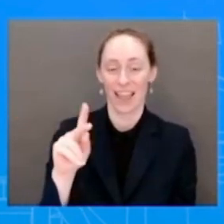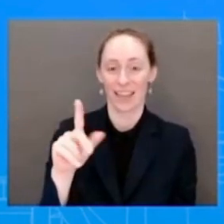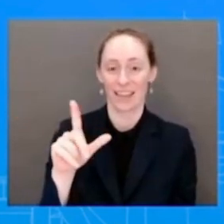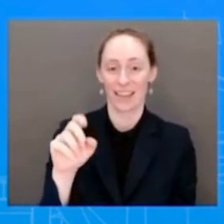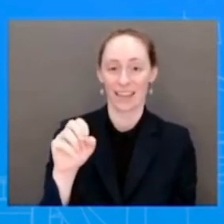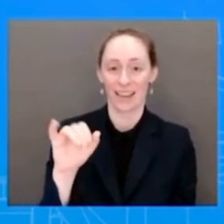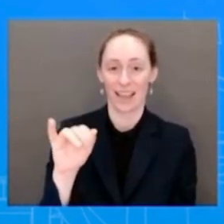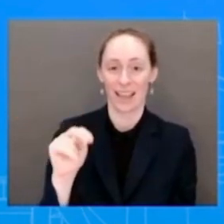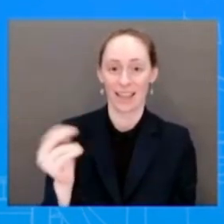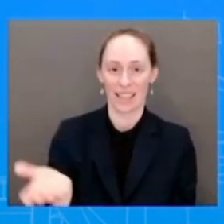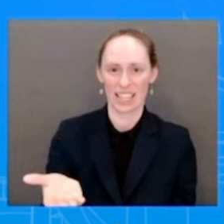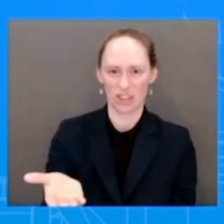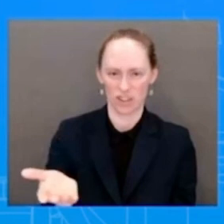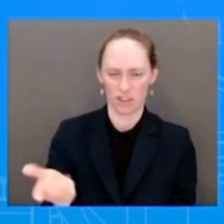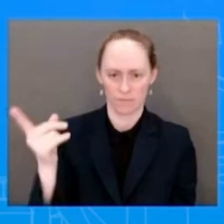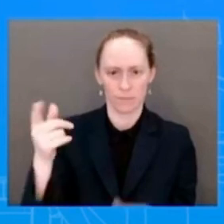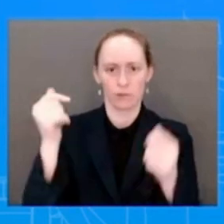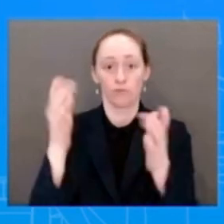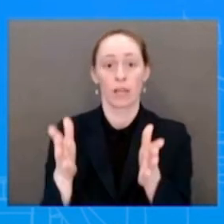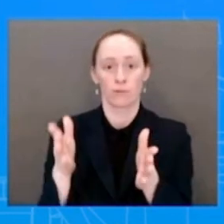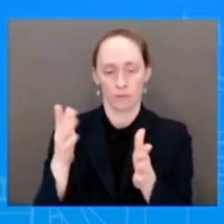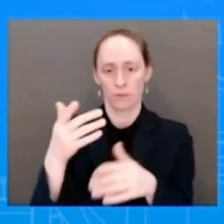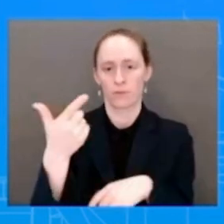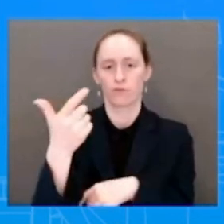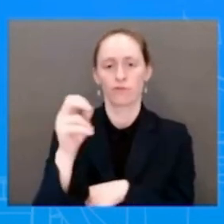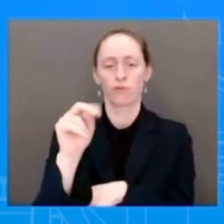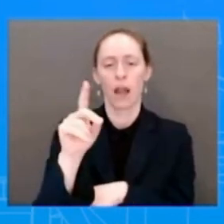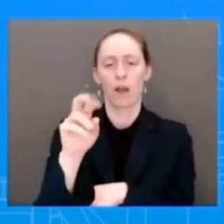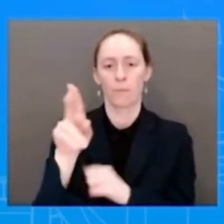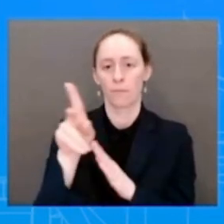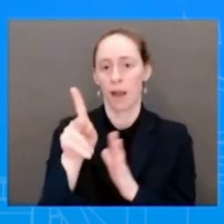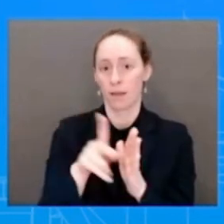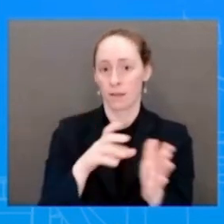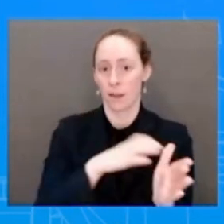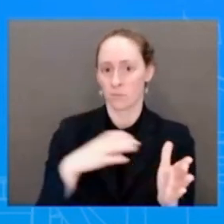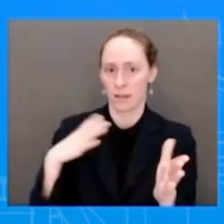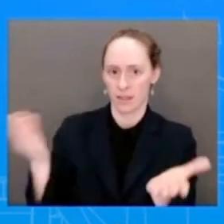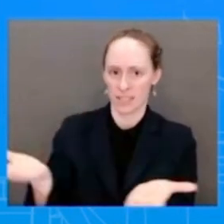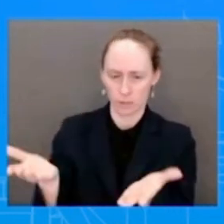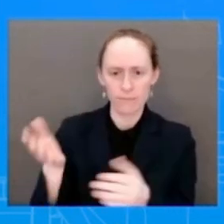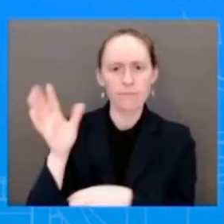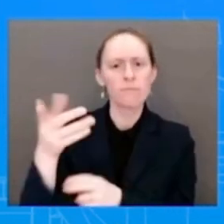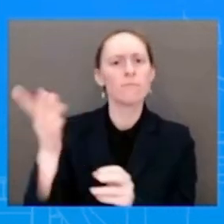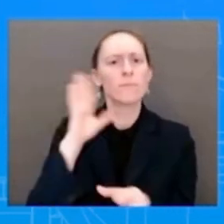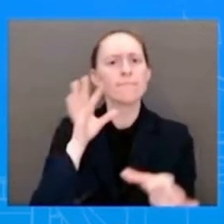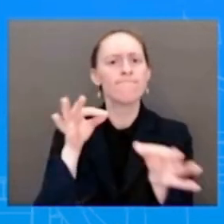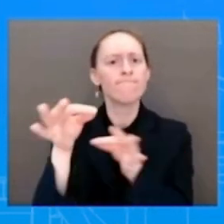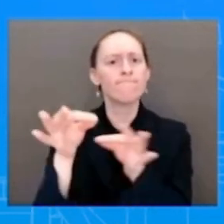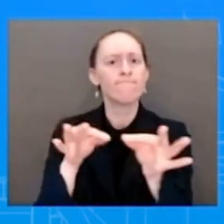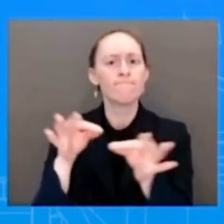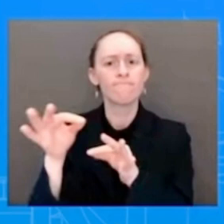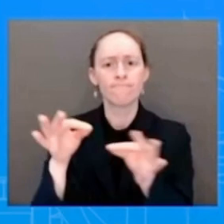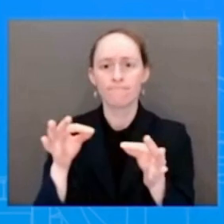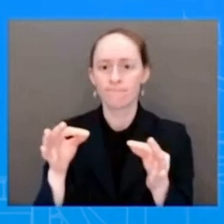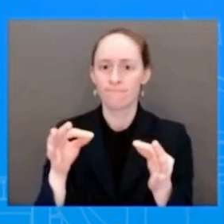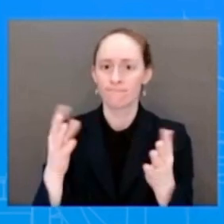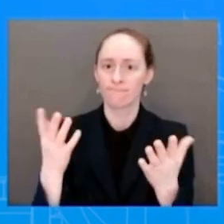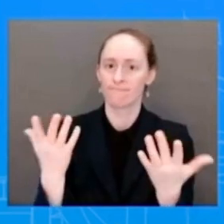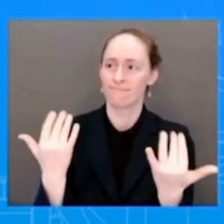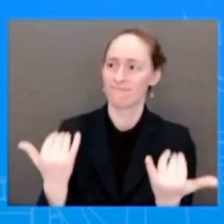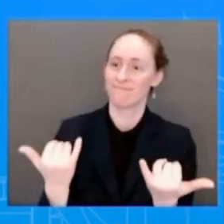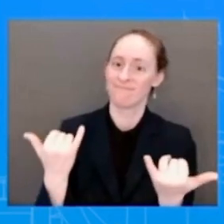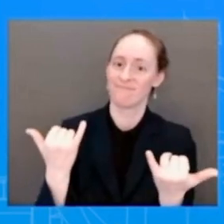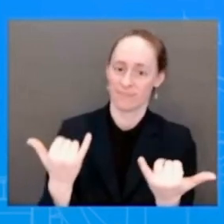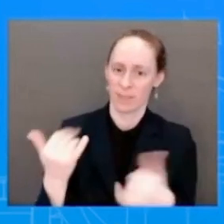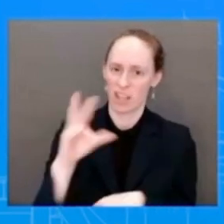discuss today's event, marking the 30th anniversary of the Family and Medical Leave Act, as well as how the administration